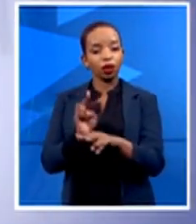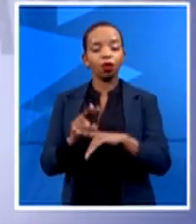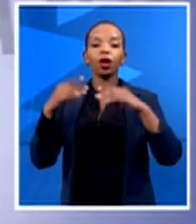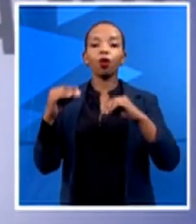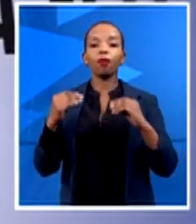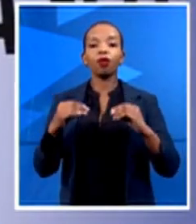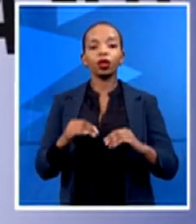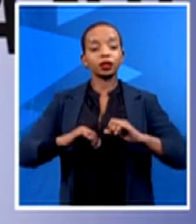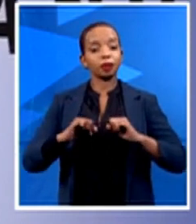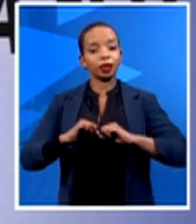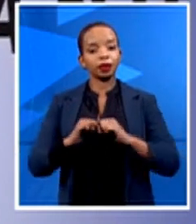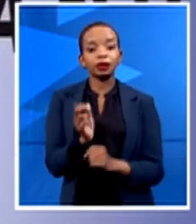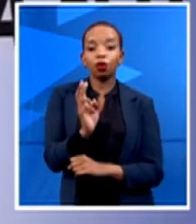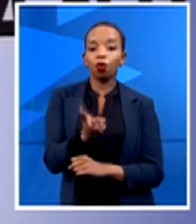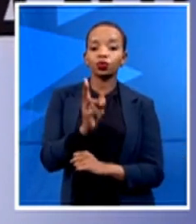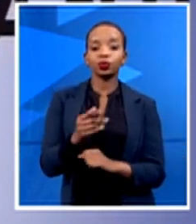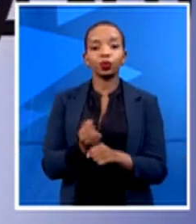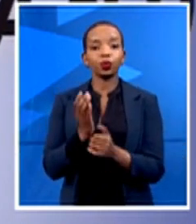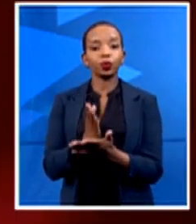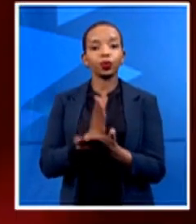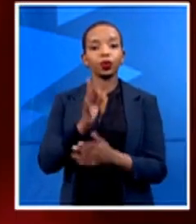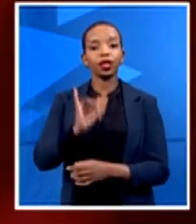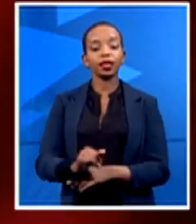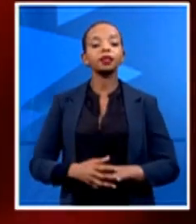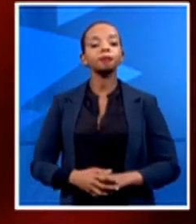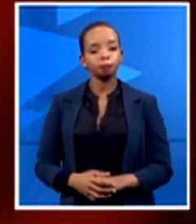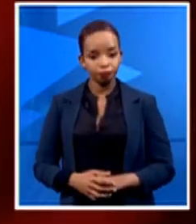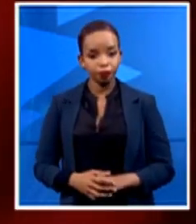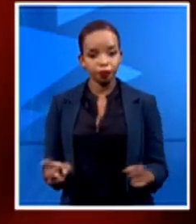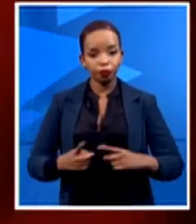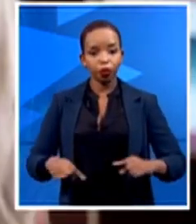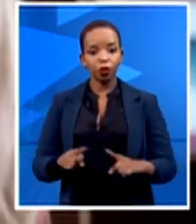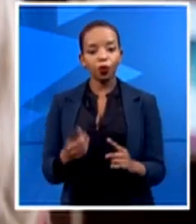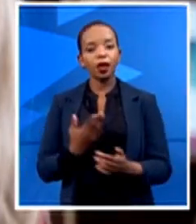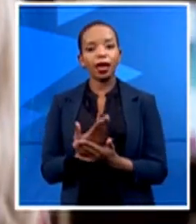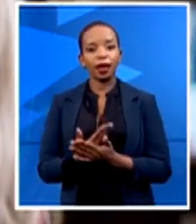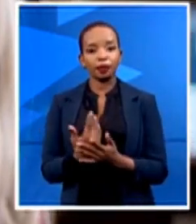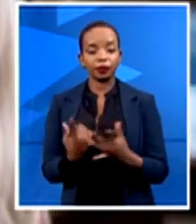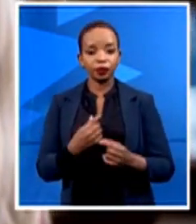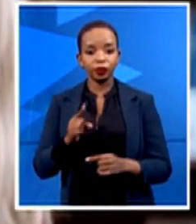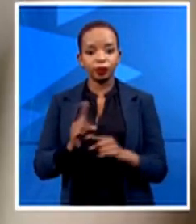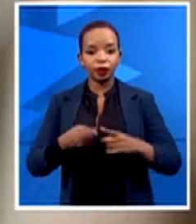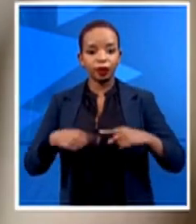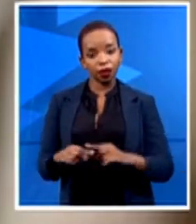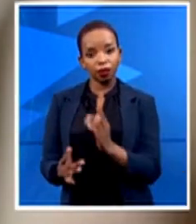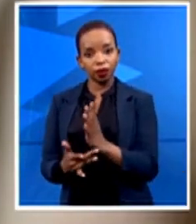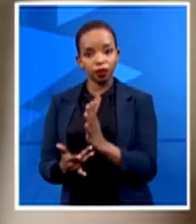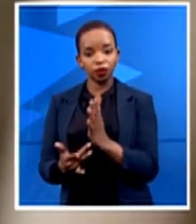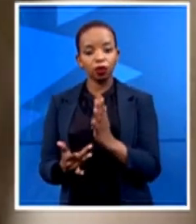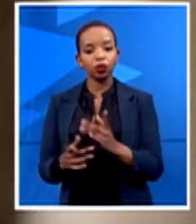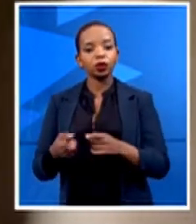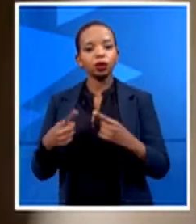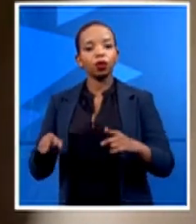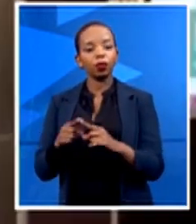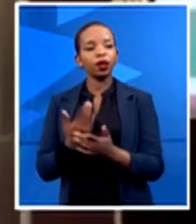we're able to align our technology with the government prerogative or government legislative, you know, direction